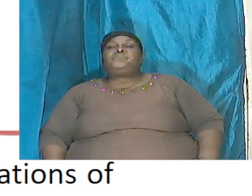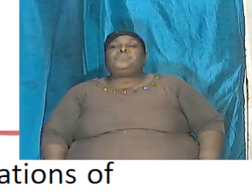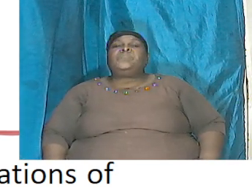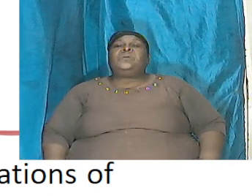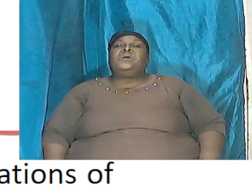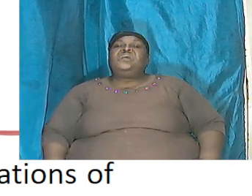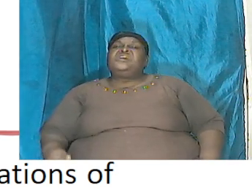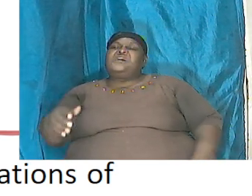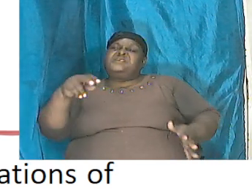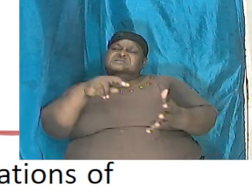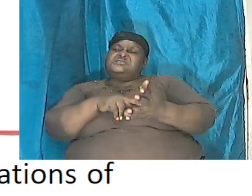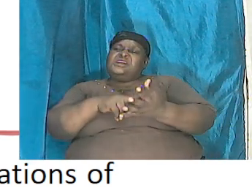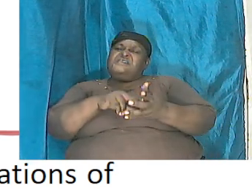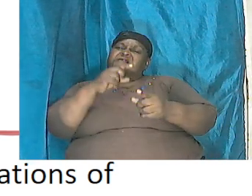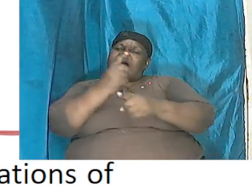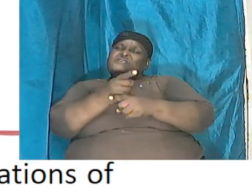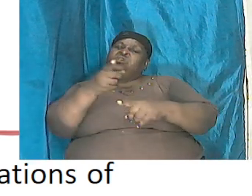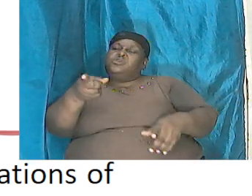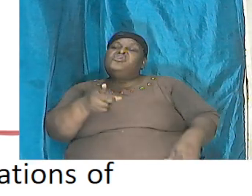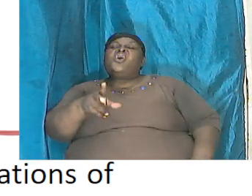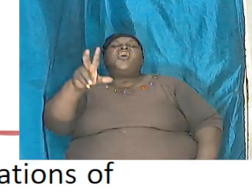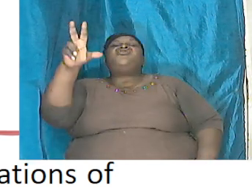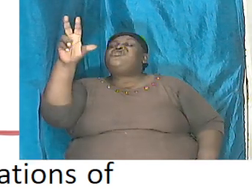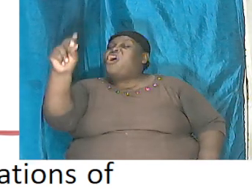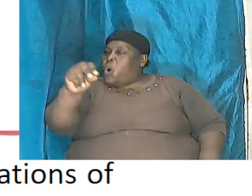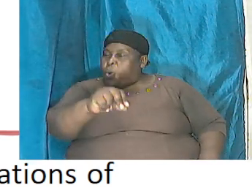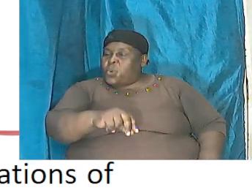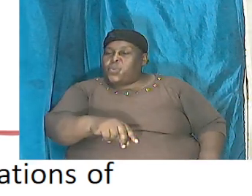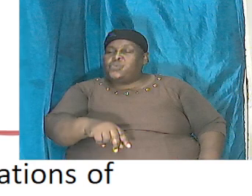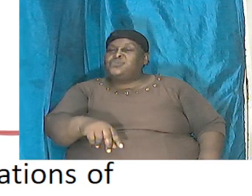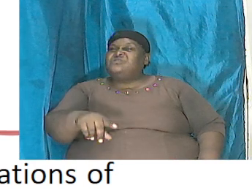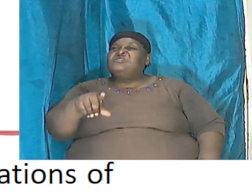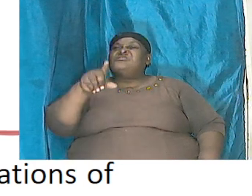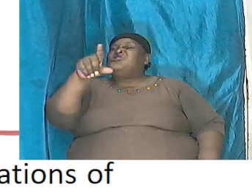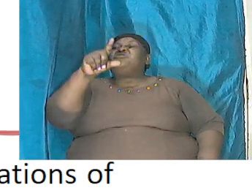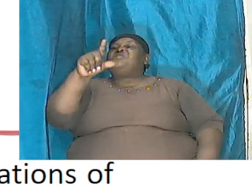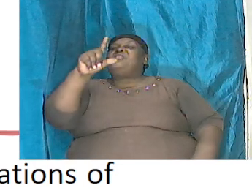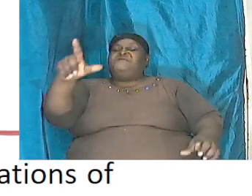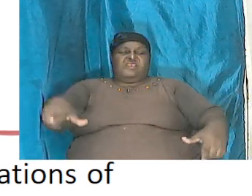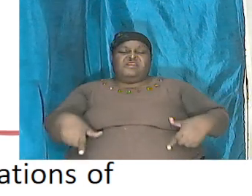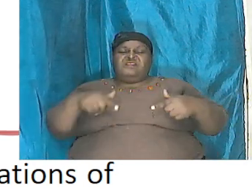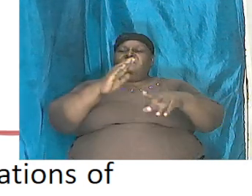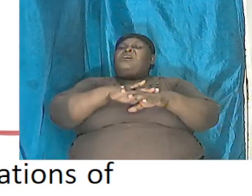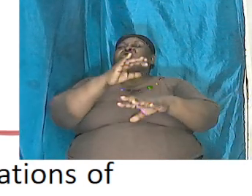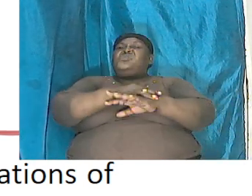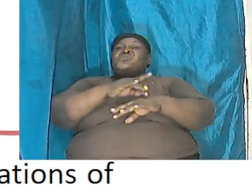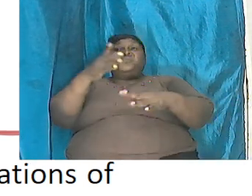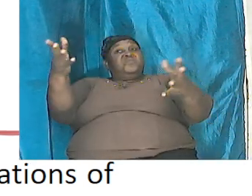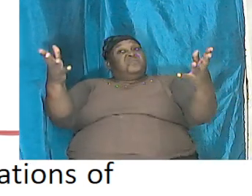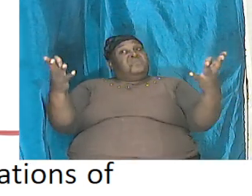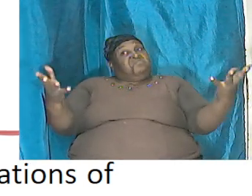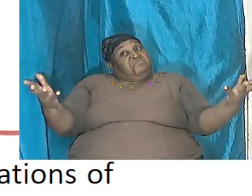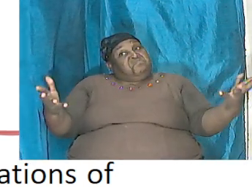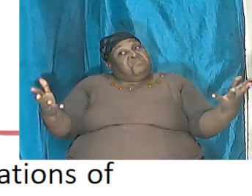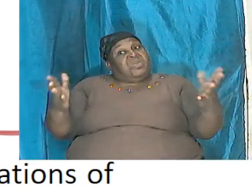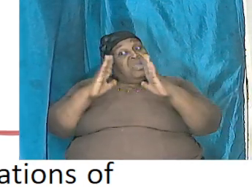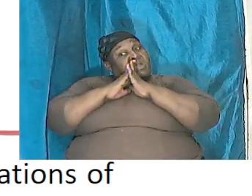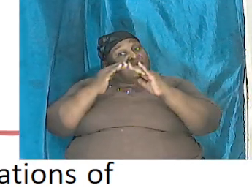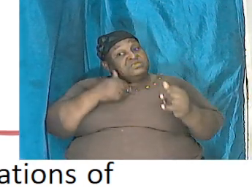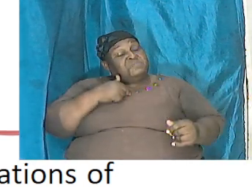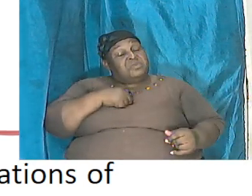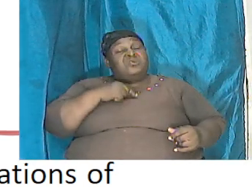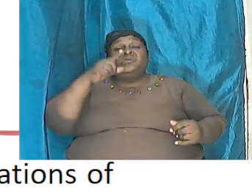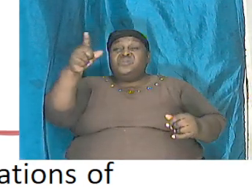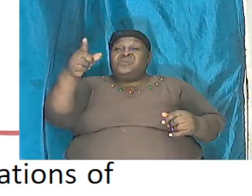answer you and tell you no you were not and you might ask me the same question and you have a right